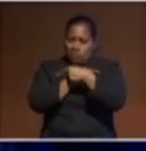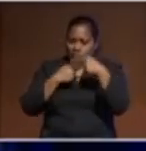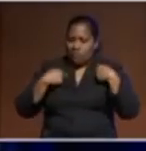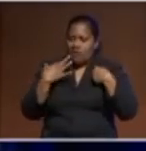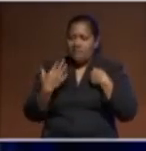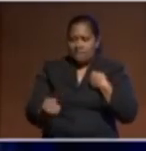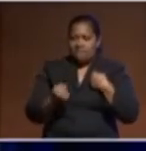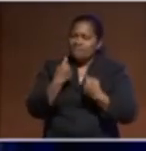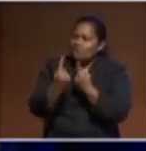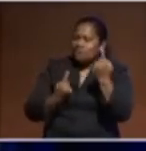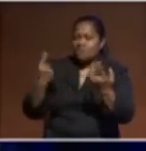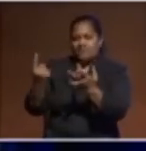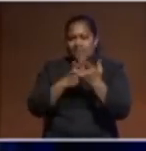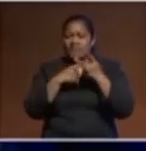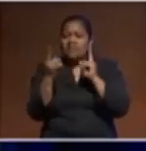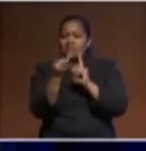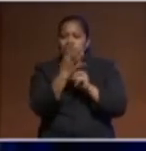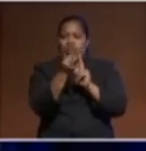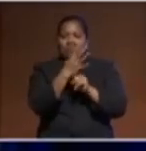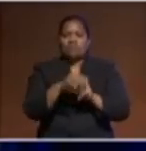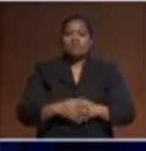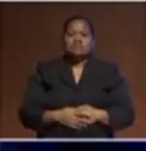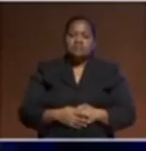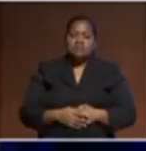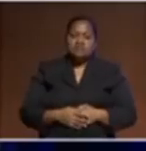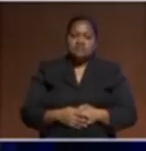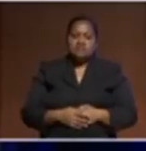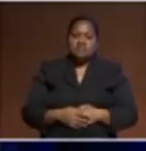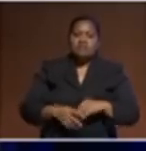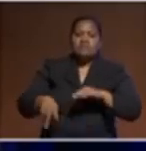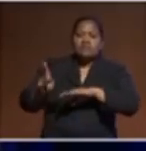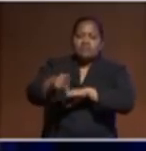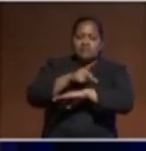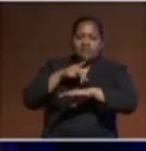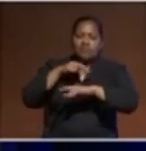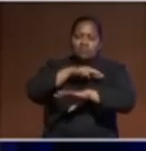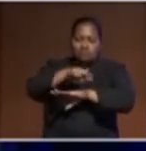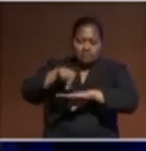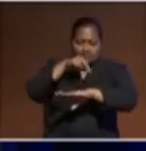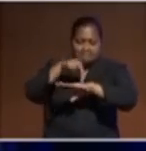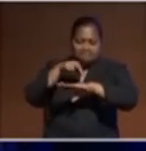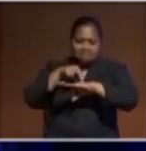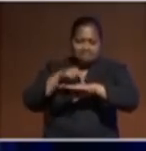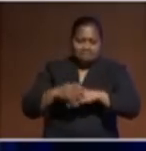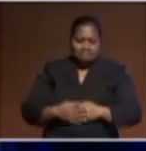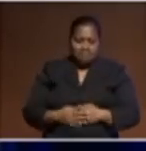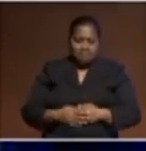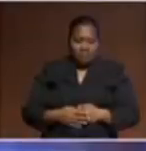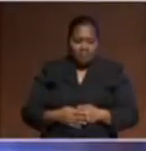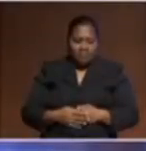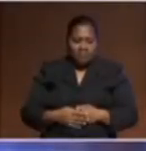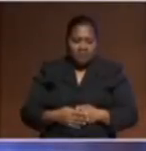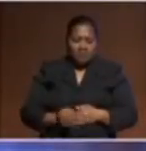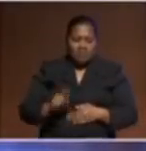that for me reinforced the importance of that Pacific regionalism and the way we think about these challenges. If I may share one